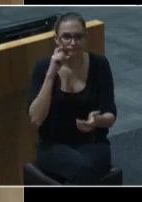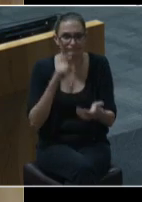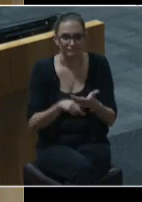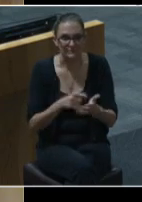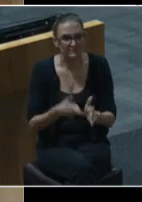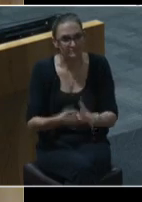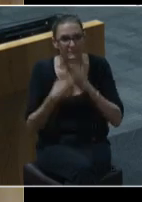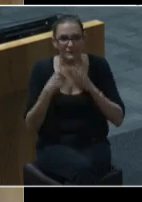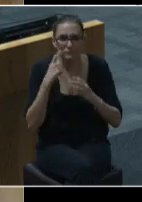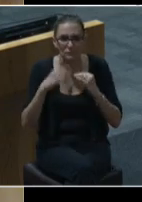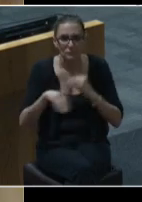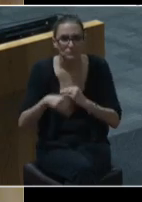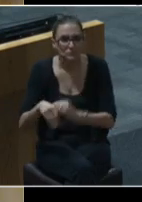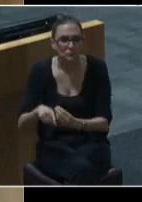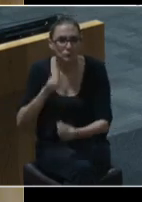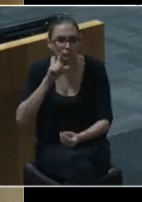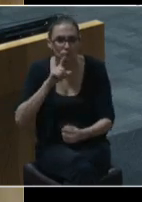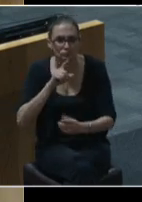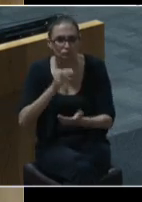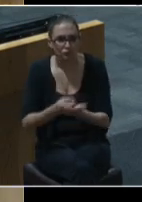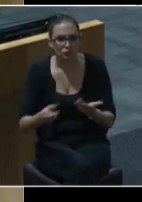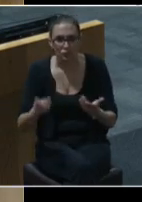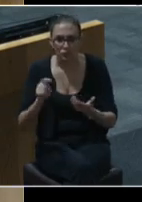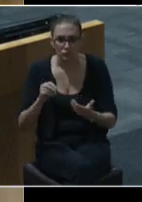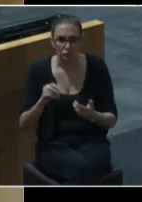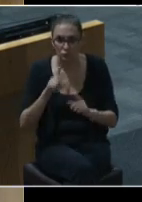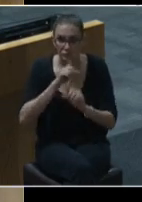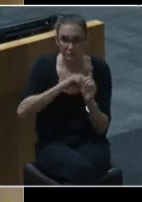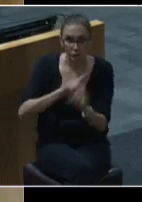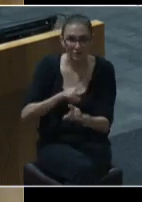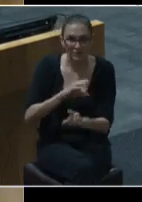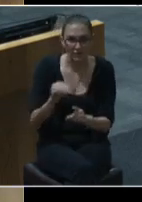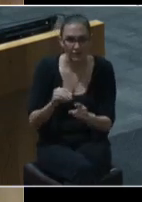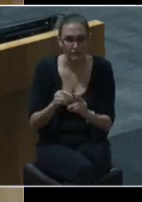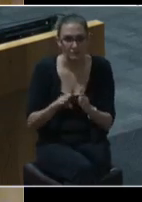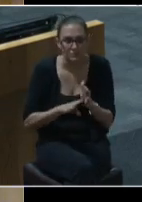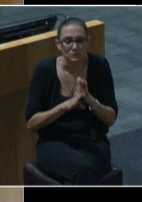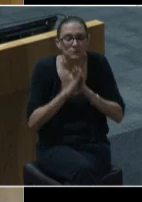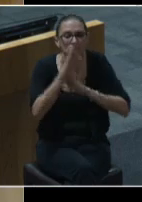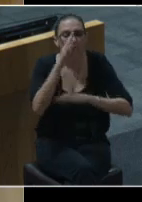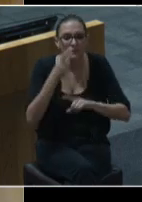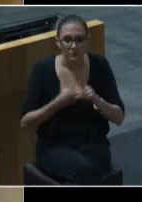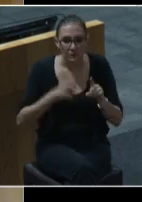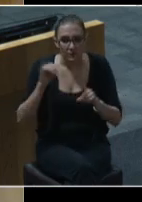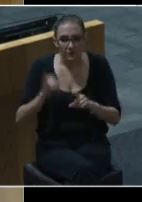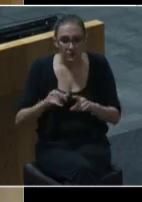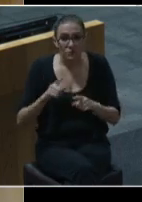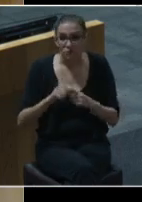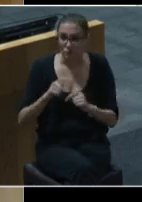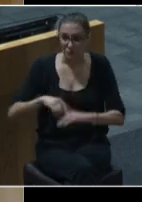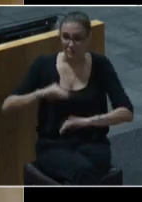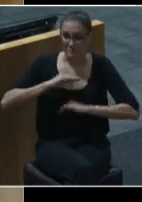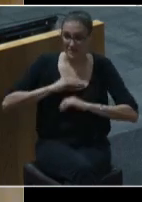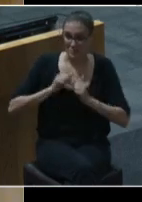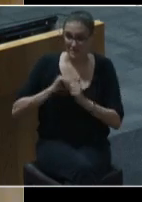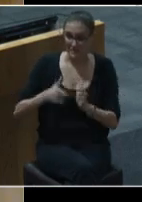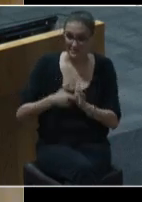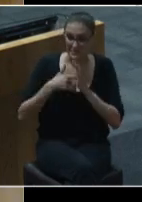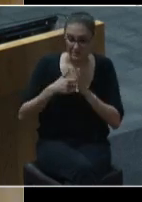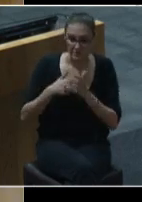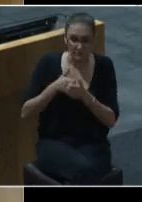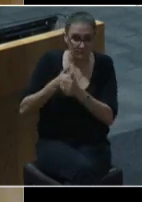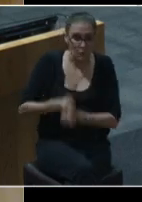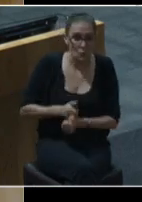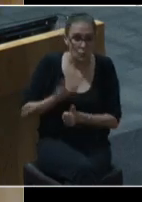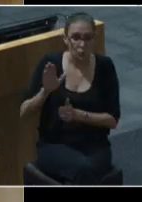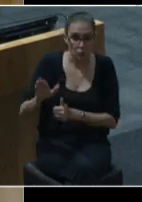resources to respond to and emerge from the crisis. To help meet this demand, in accordance with your guidance, we are leveraging